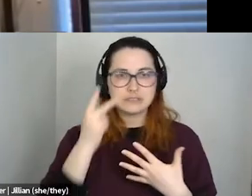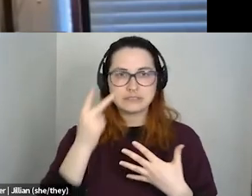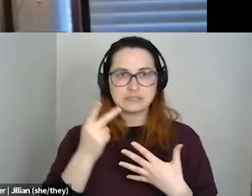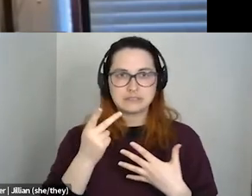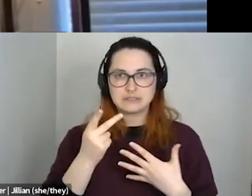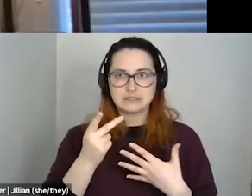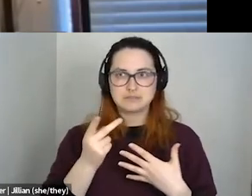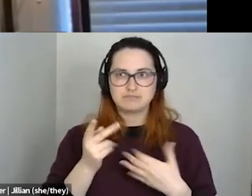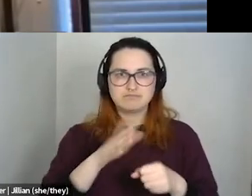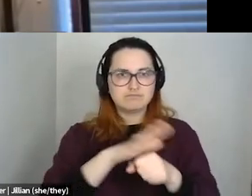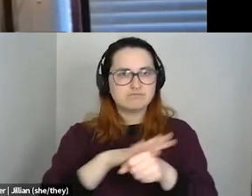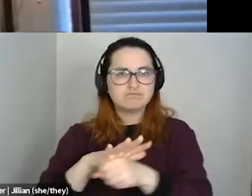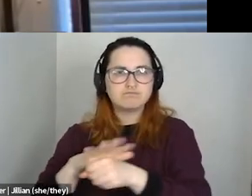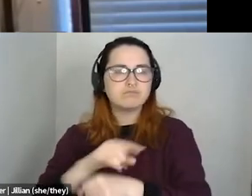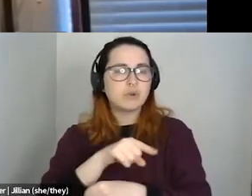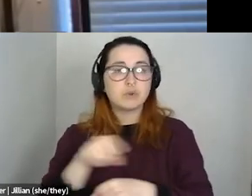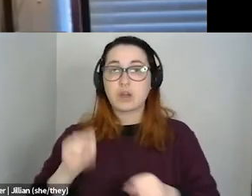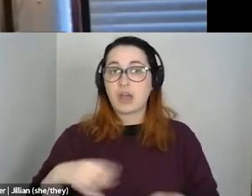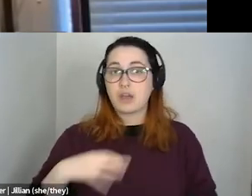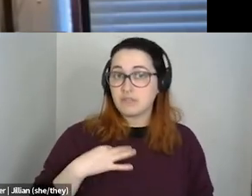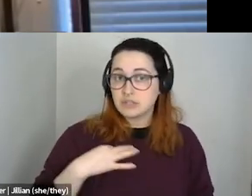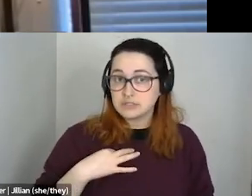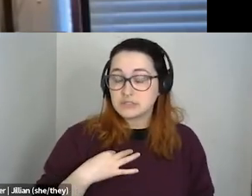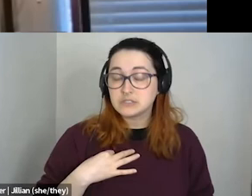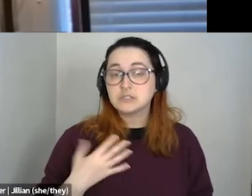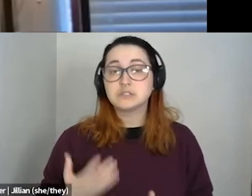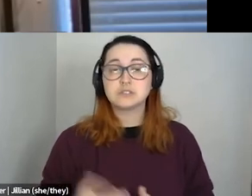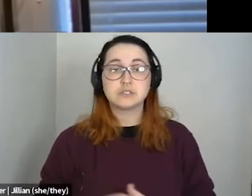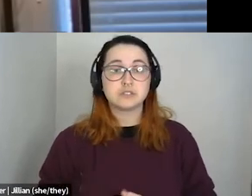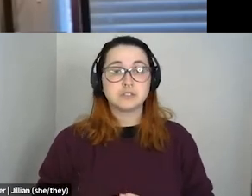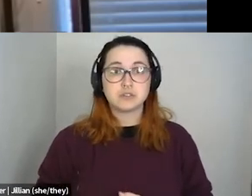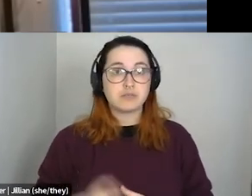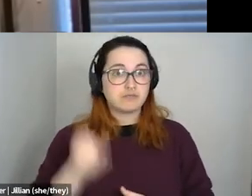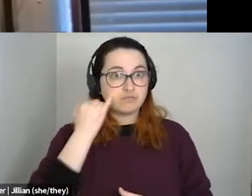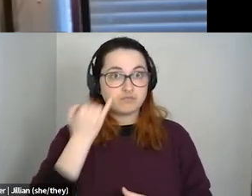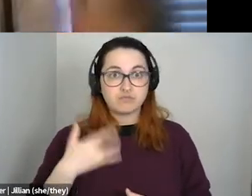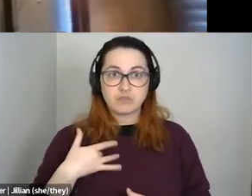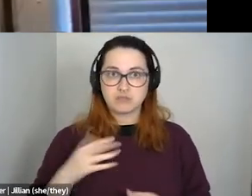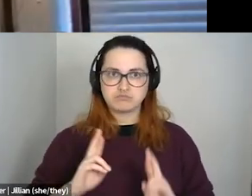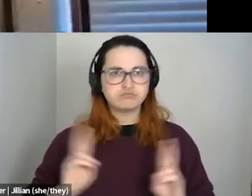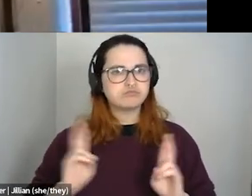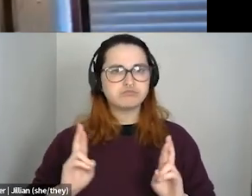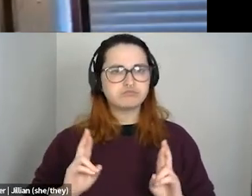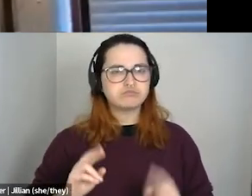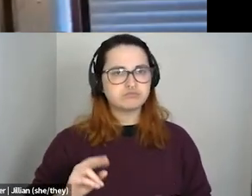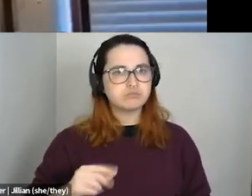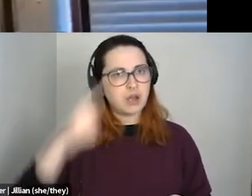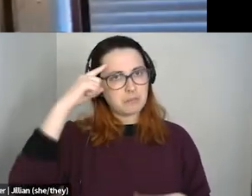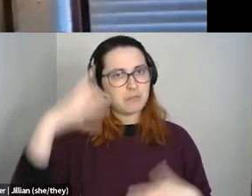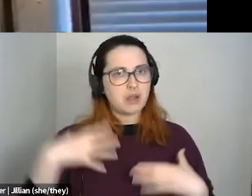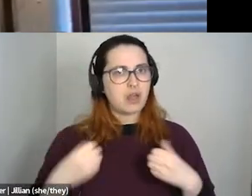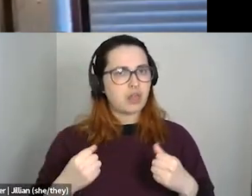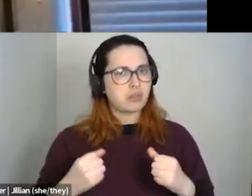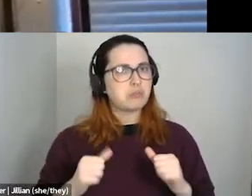start like by volunteering if you'd like, like anytime that you're ready, um, and in the mental health space to do that.